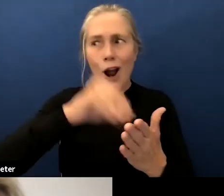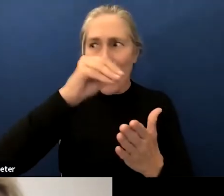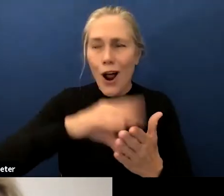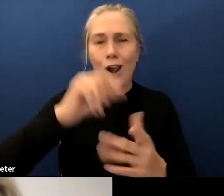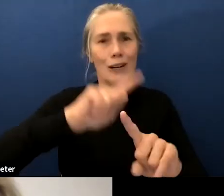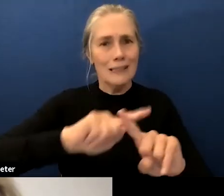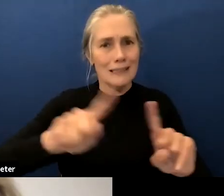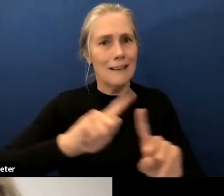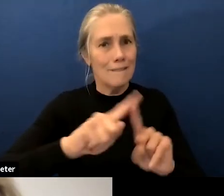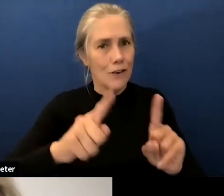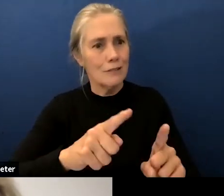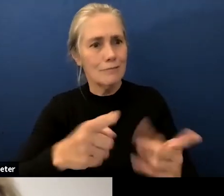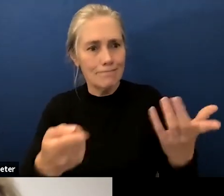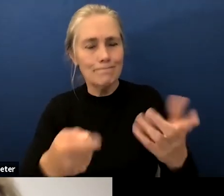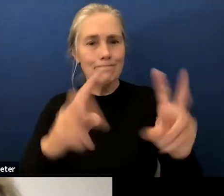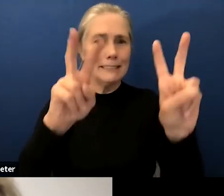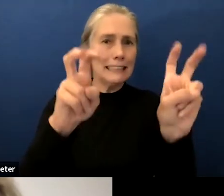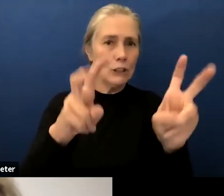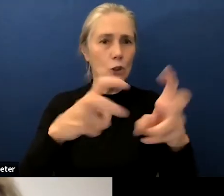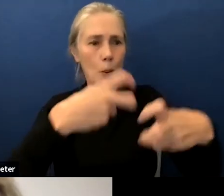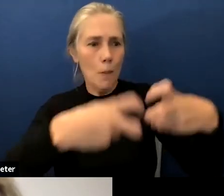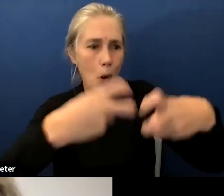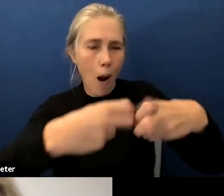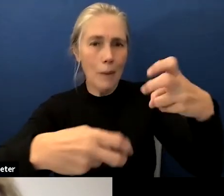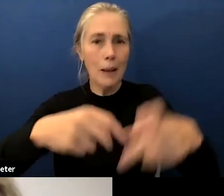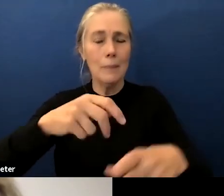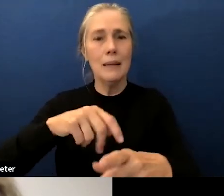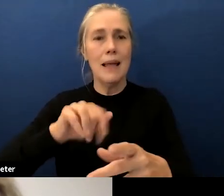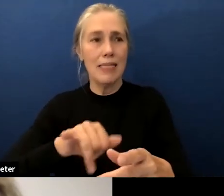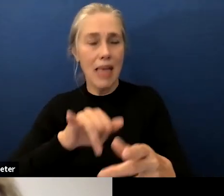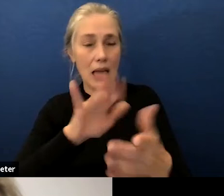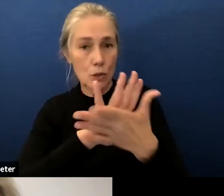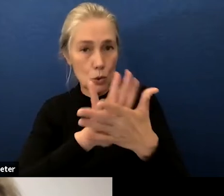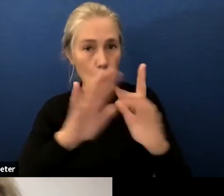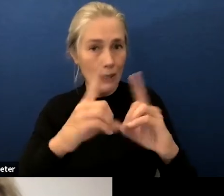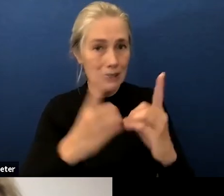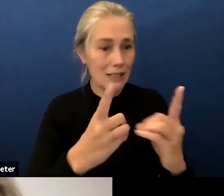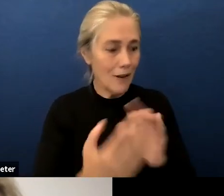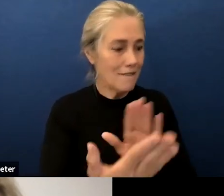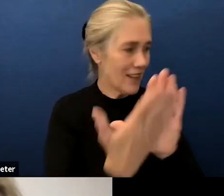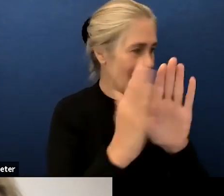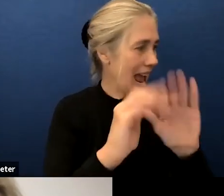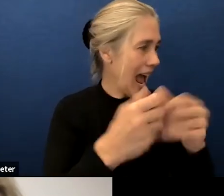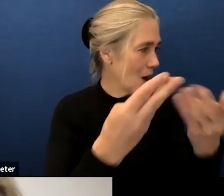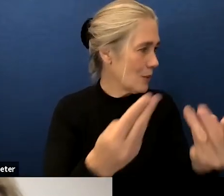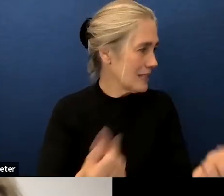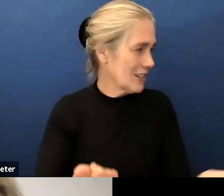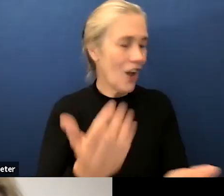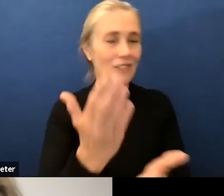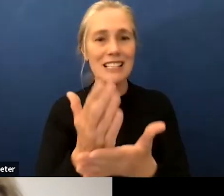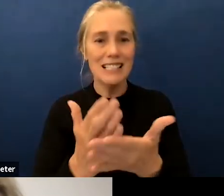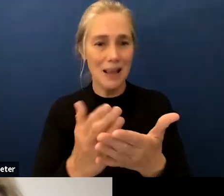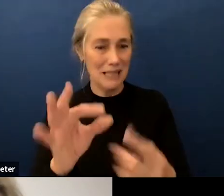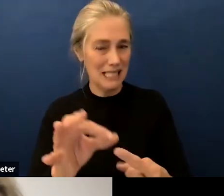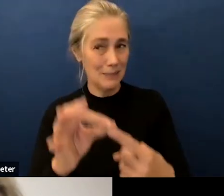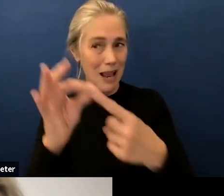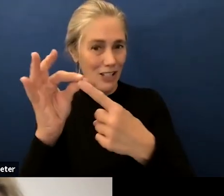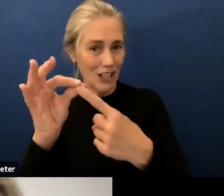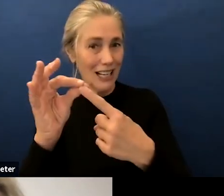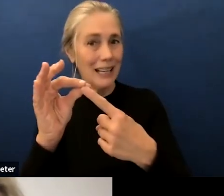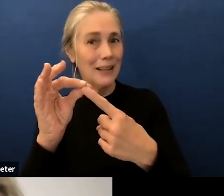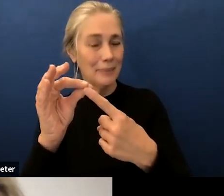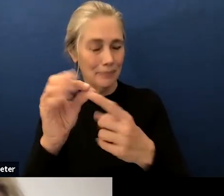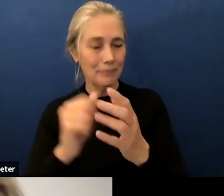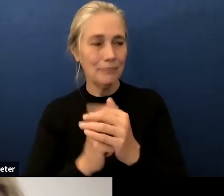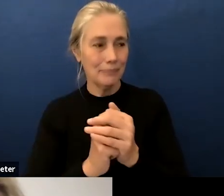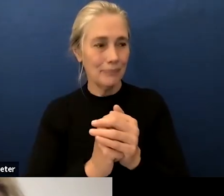issues that these school districts face and how they've resolved some issues especially as